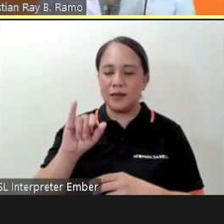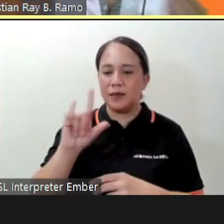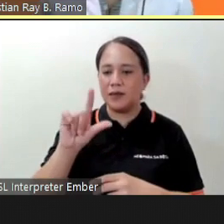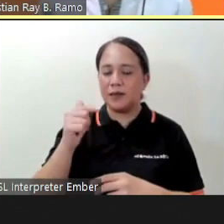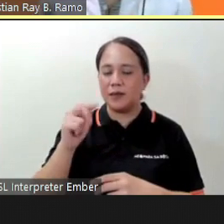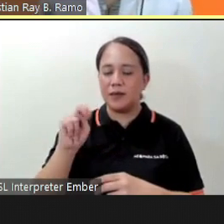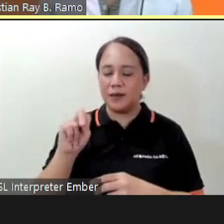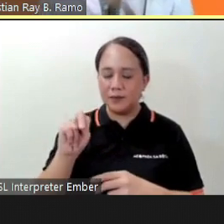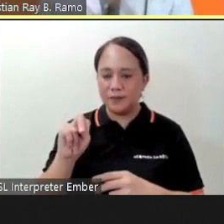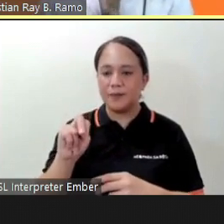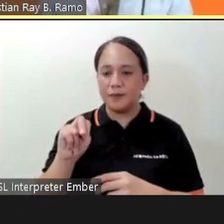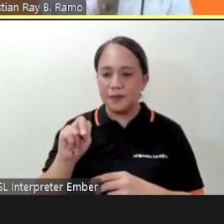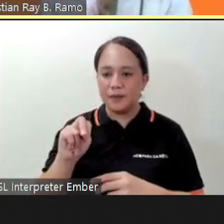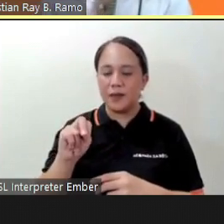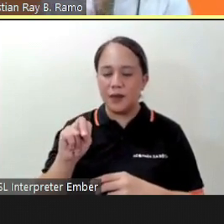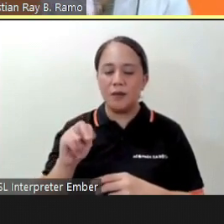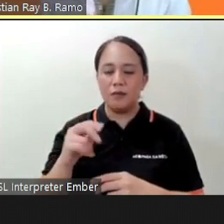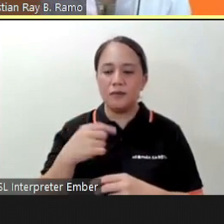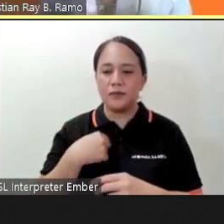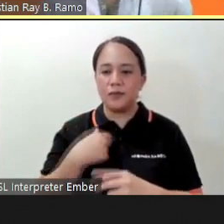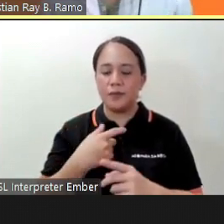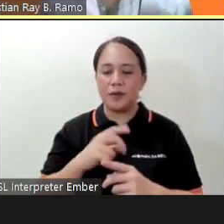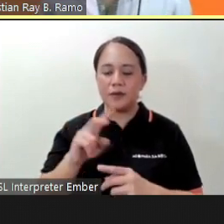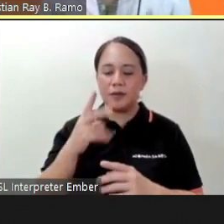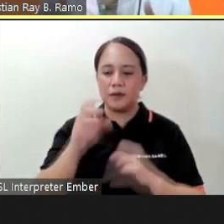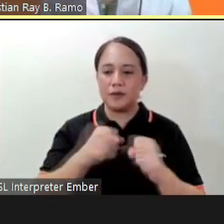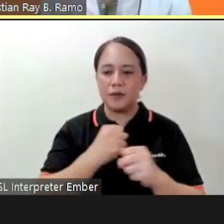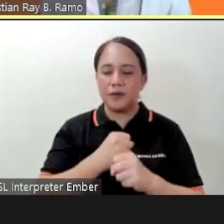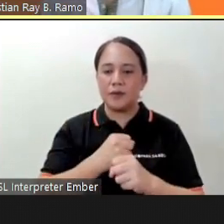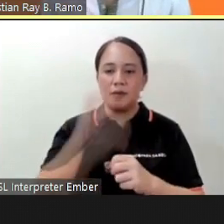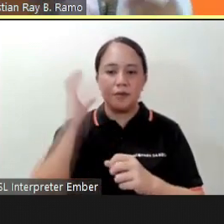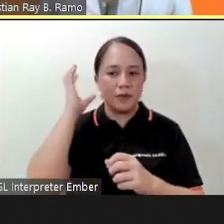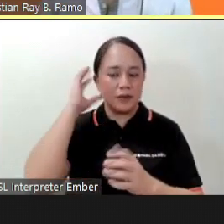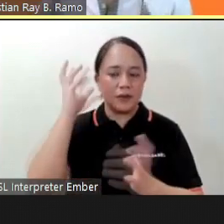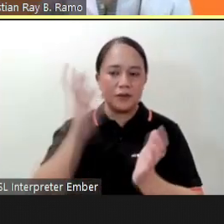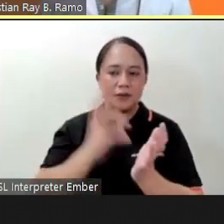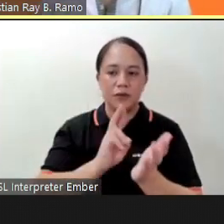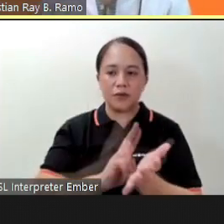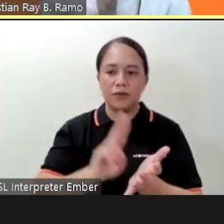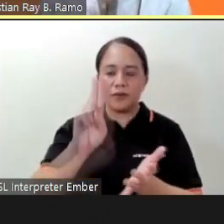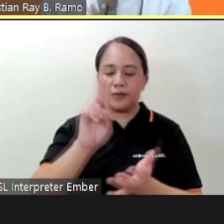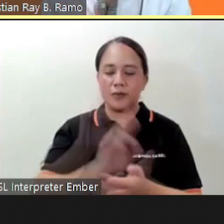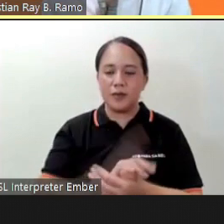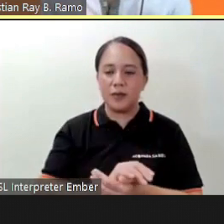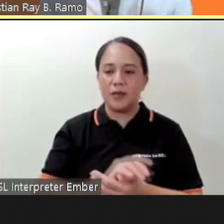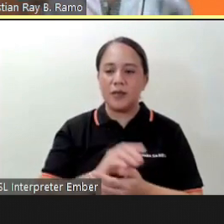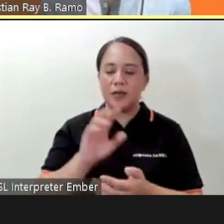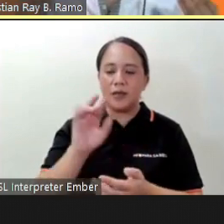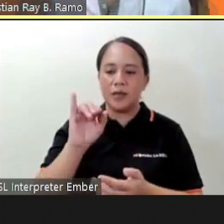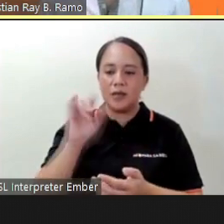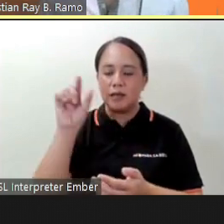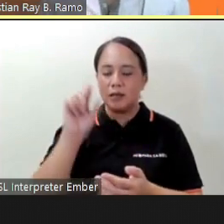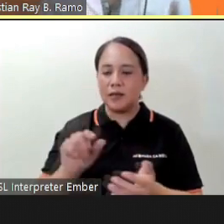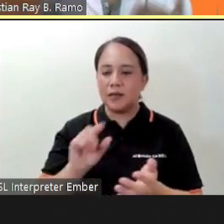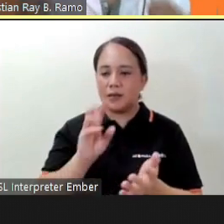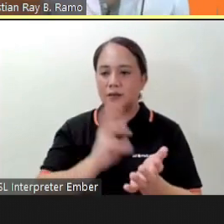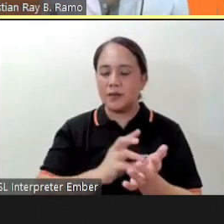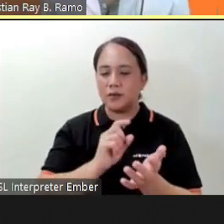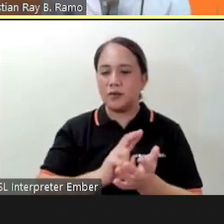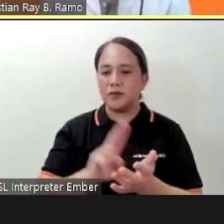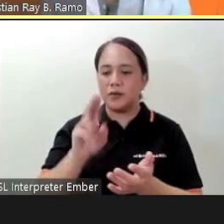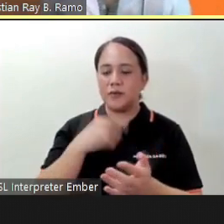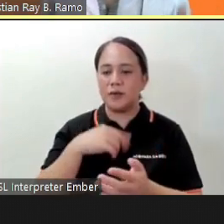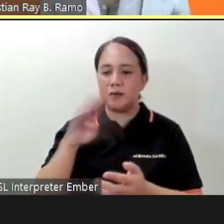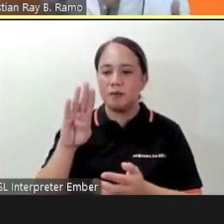I am a second year college student at Midnau State University Iligan Institute of Technology where I am pursuing a Bachelor